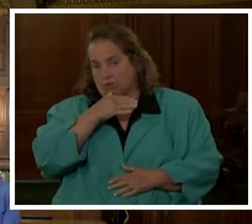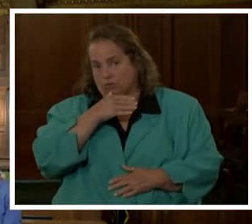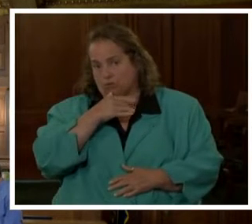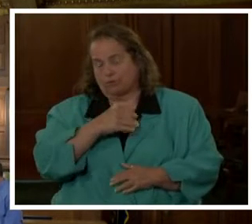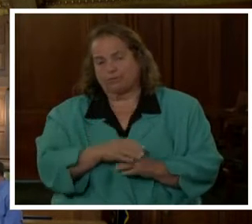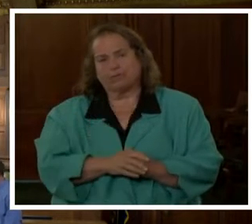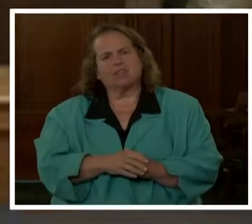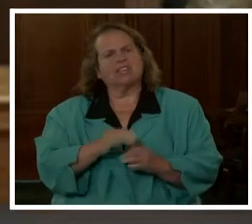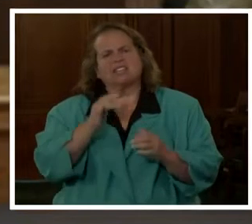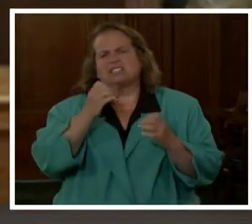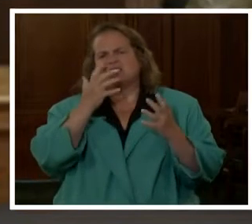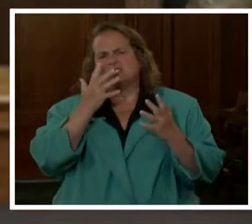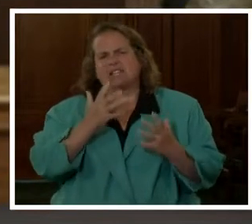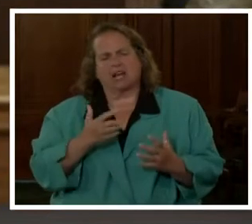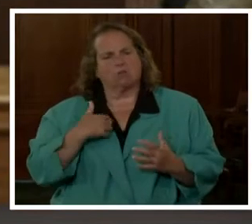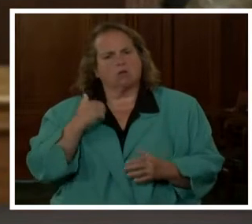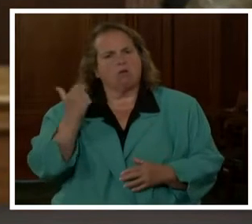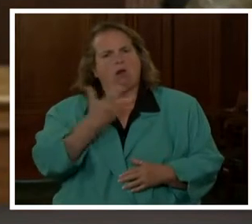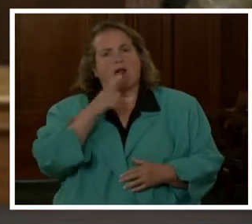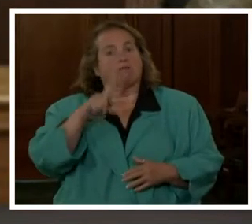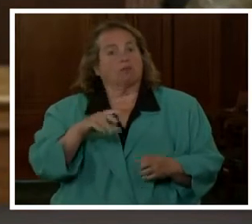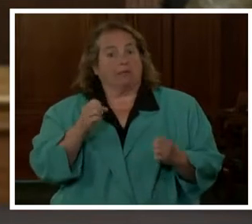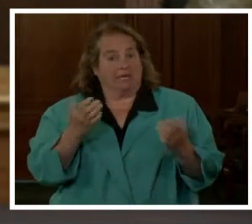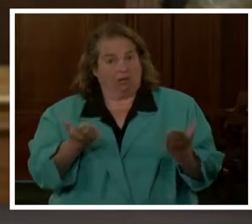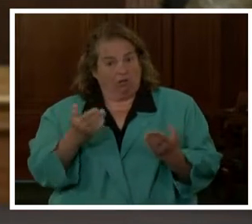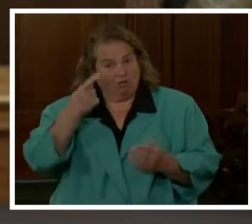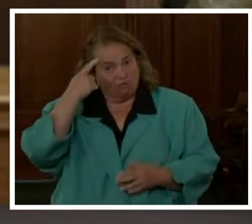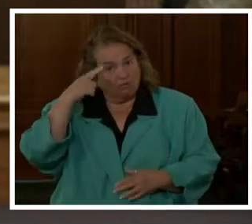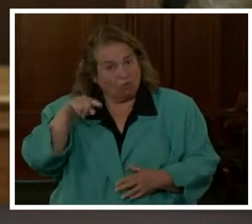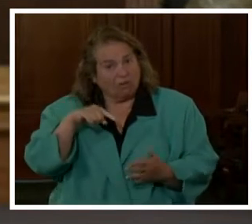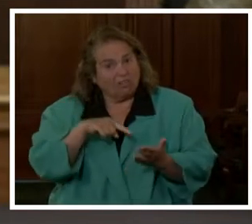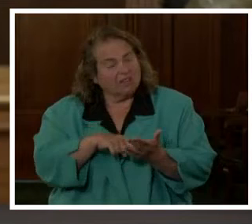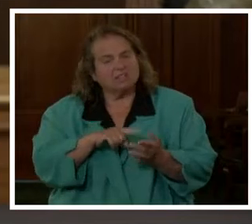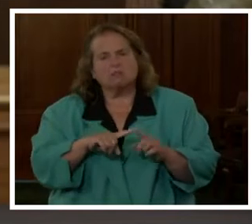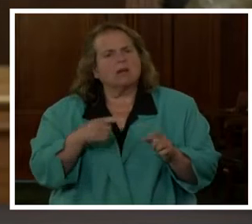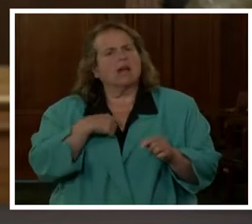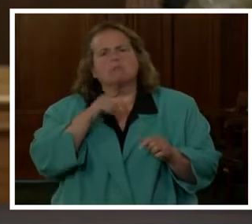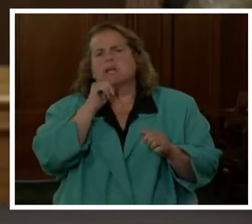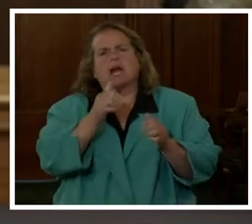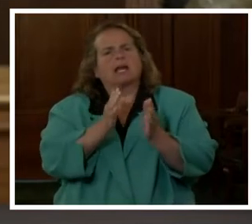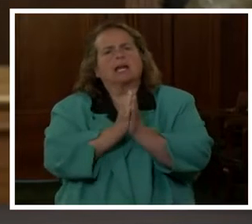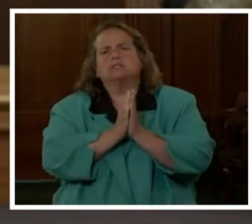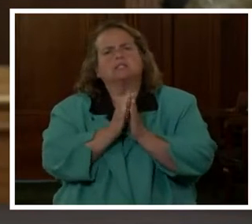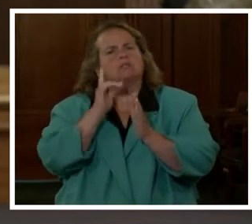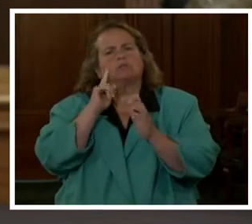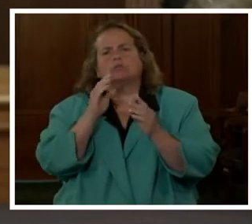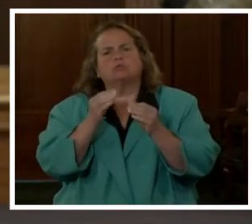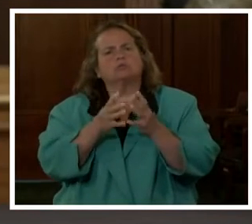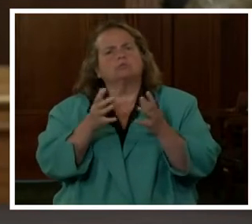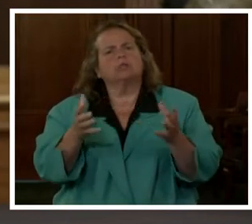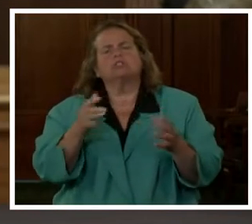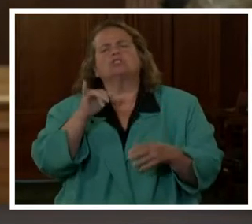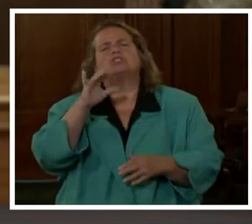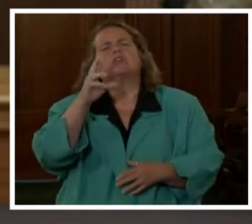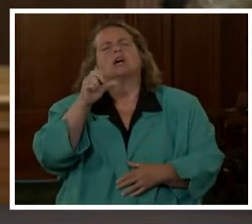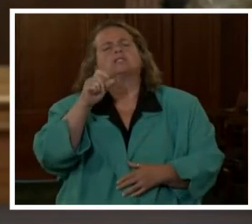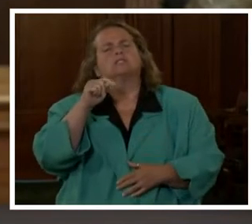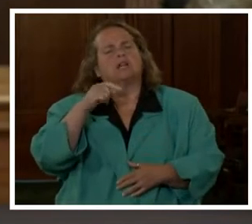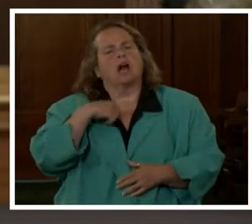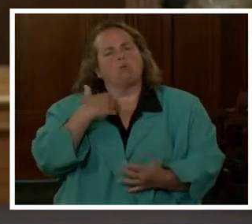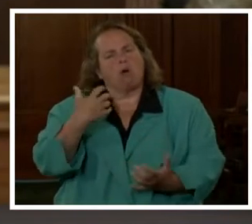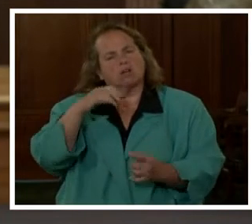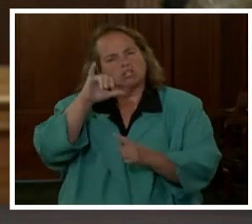It's sad that we all have to be here heard for this, but I don't think that I'm asking for too much, just justice for her.